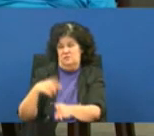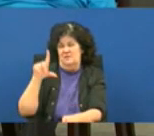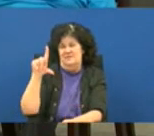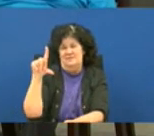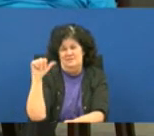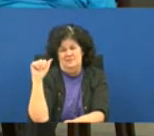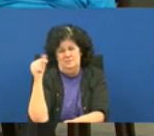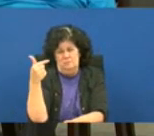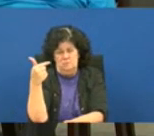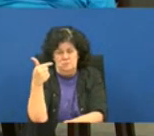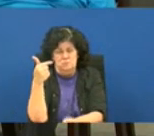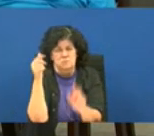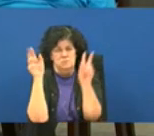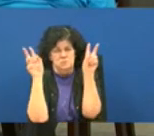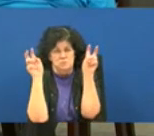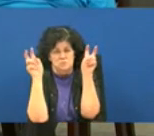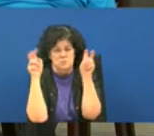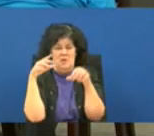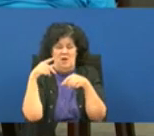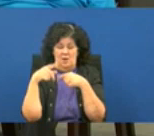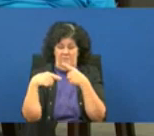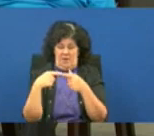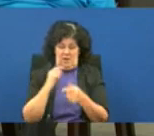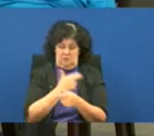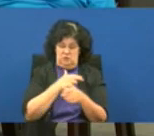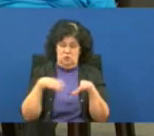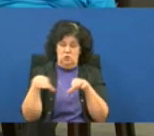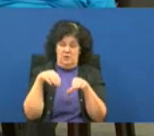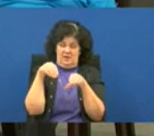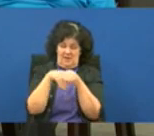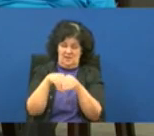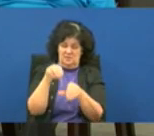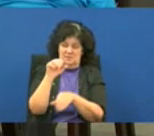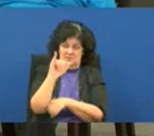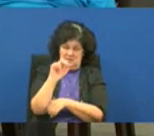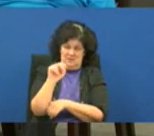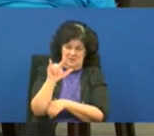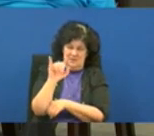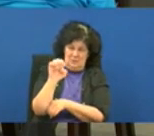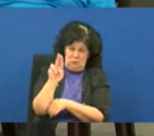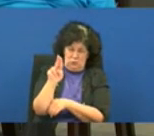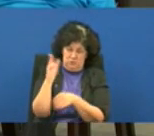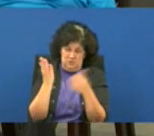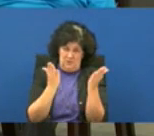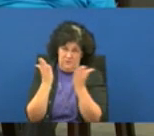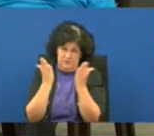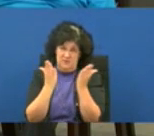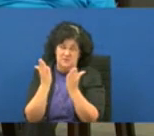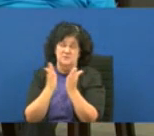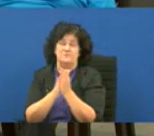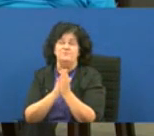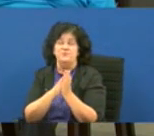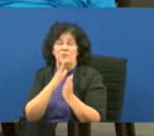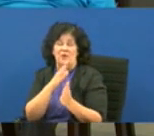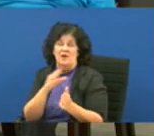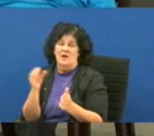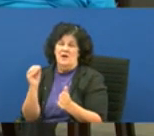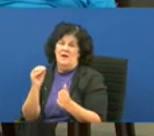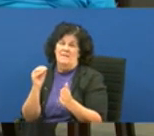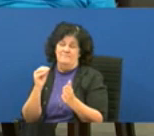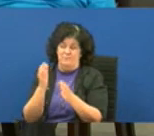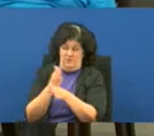us doing a little service document and before that document actually got approved and that wasn't until september but by that time